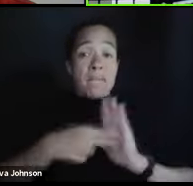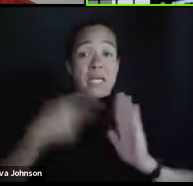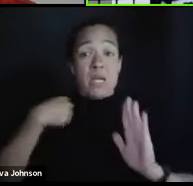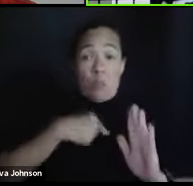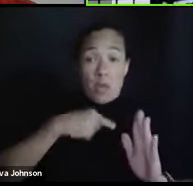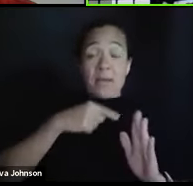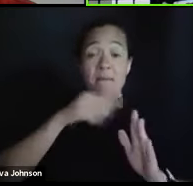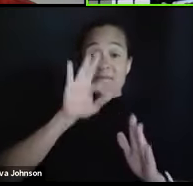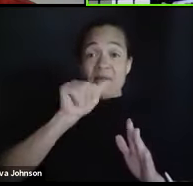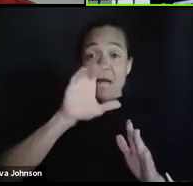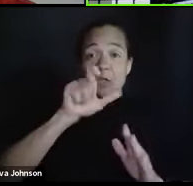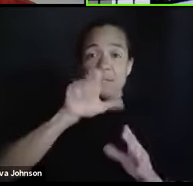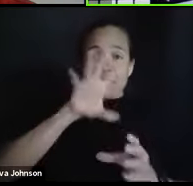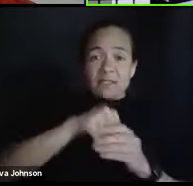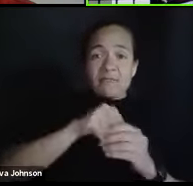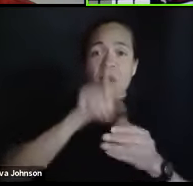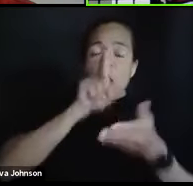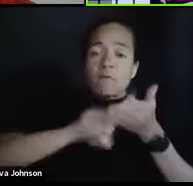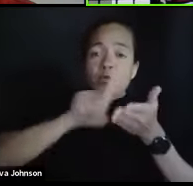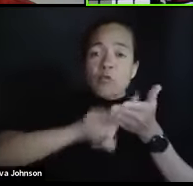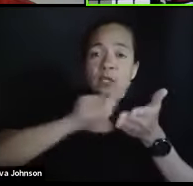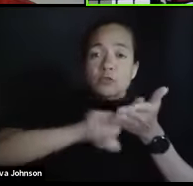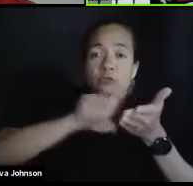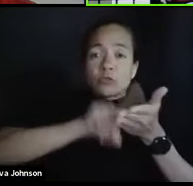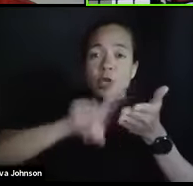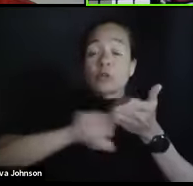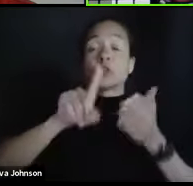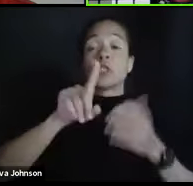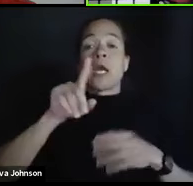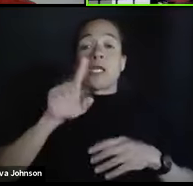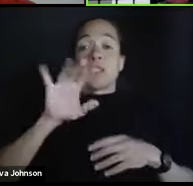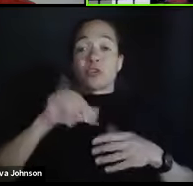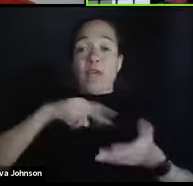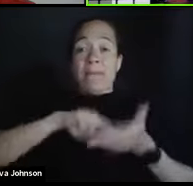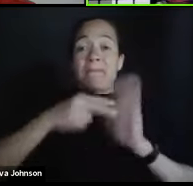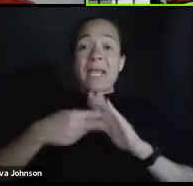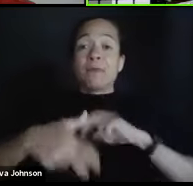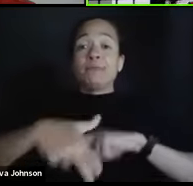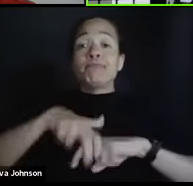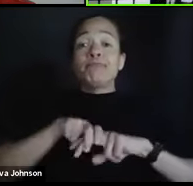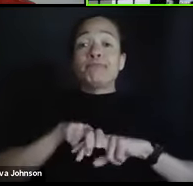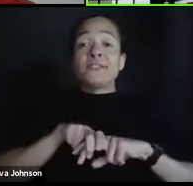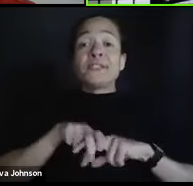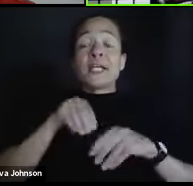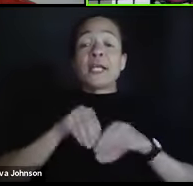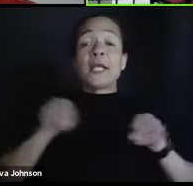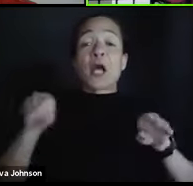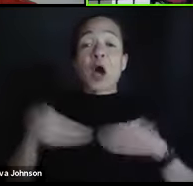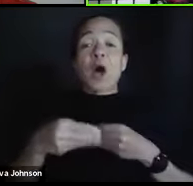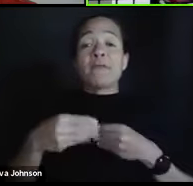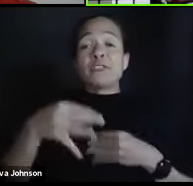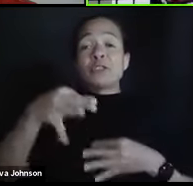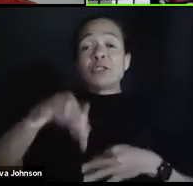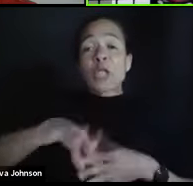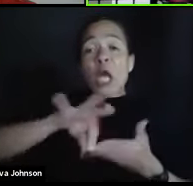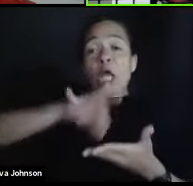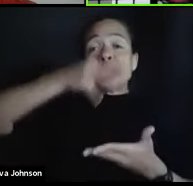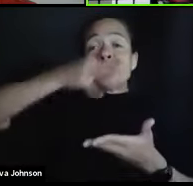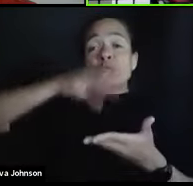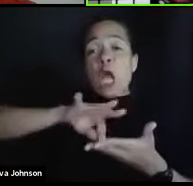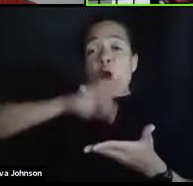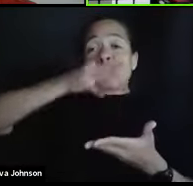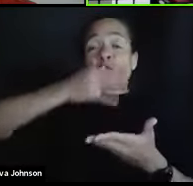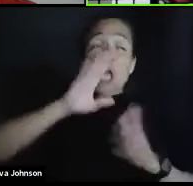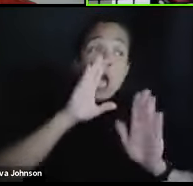which means we're not just sitting around in our offices eating bonbons between classes and hoping someone will drop in